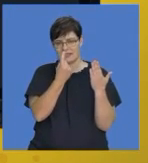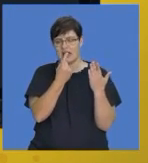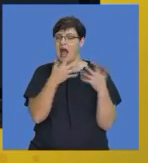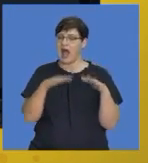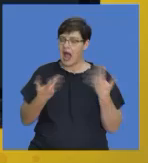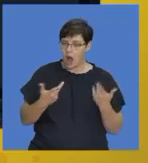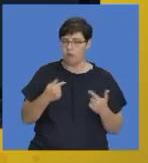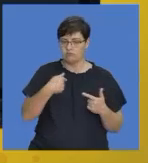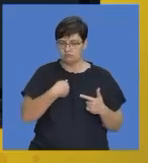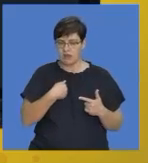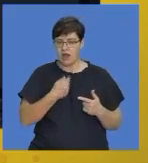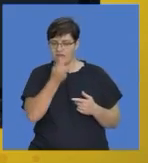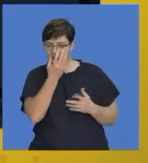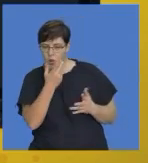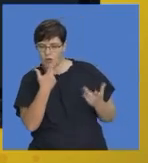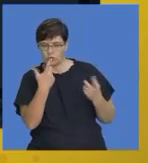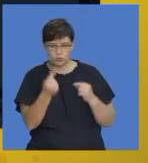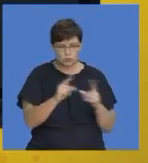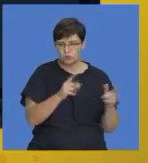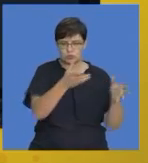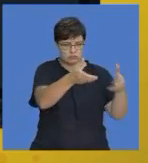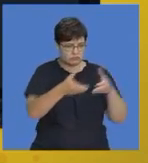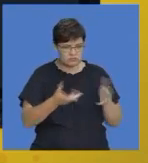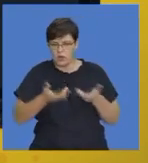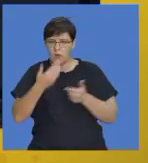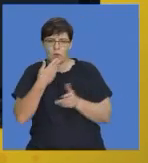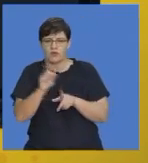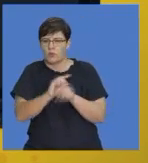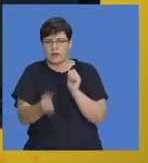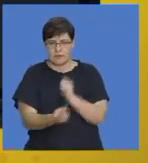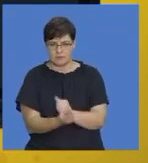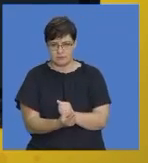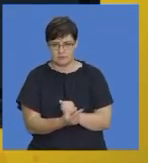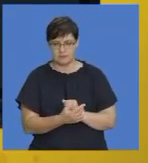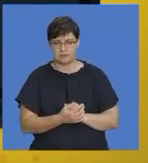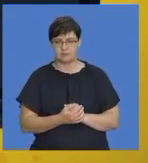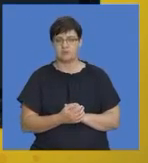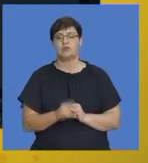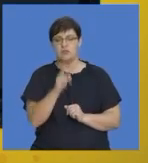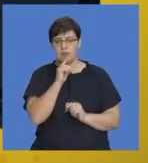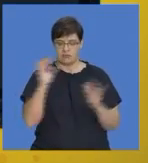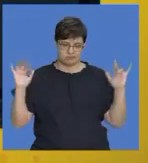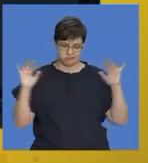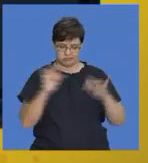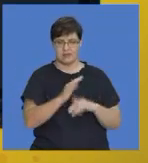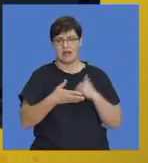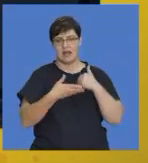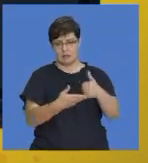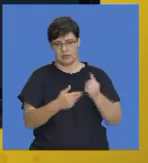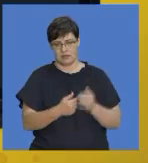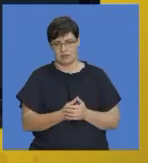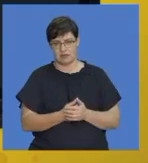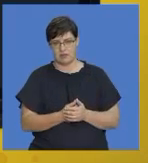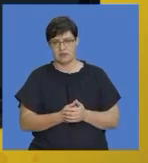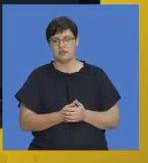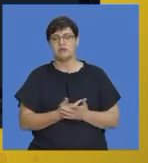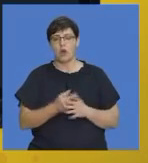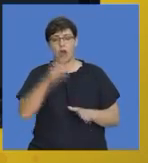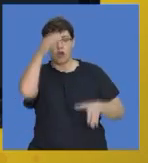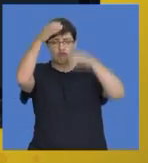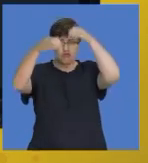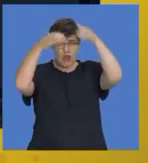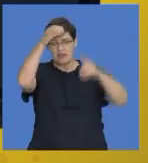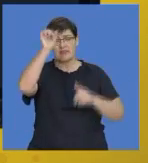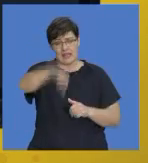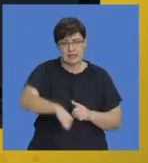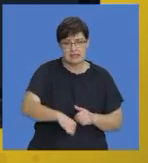arrangements for the funeral actually work. So, that will assist with the crowd. Remember, although this is a creative piece and